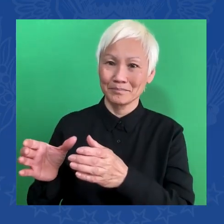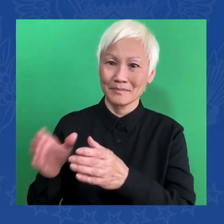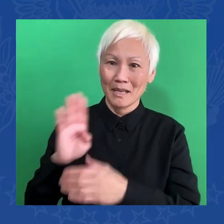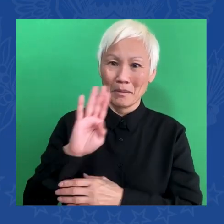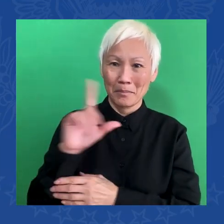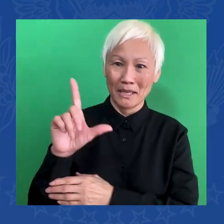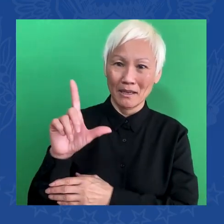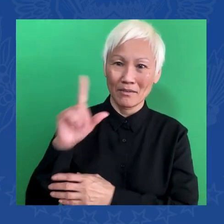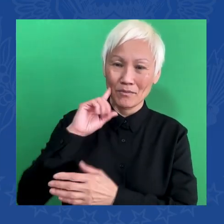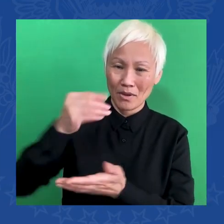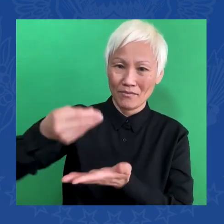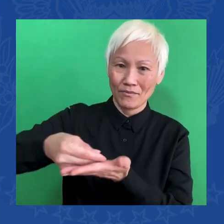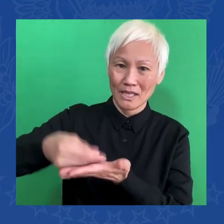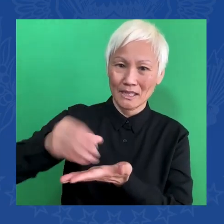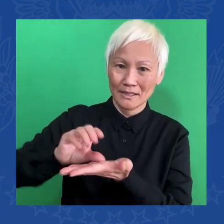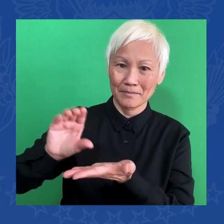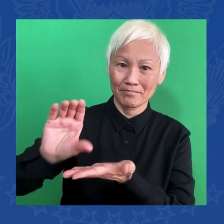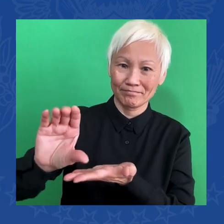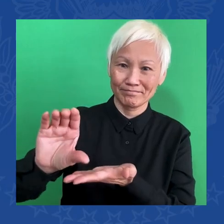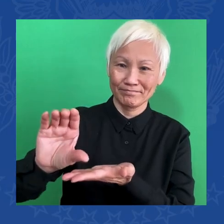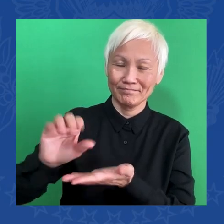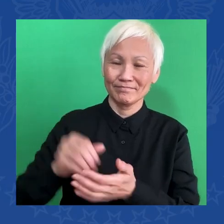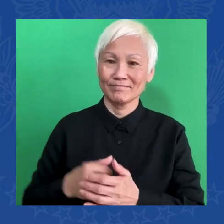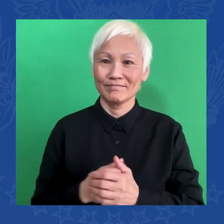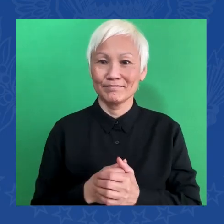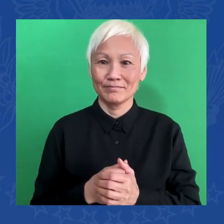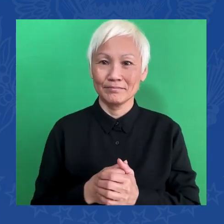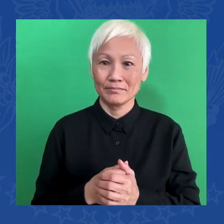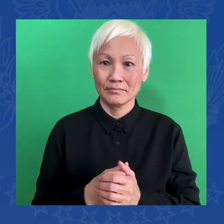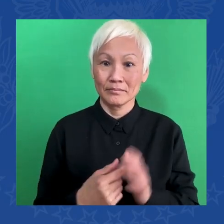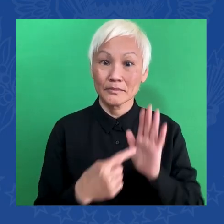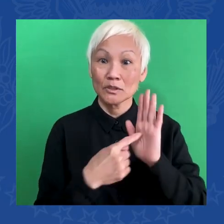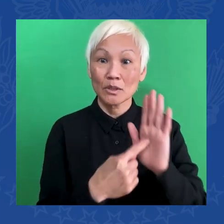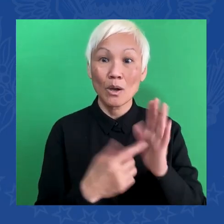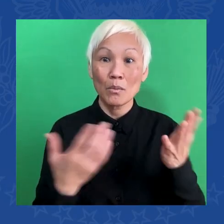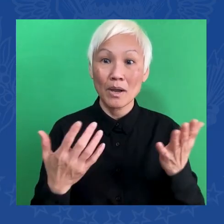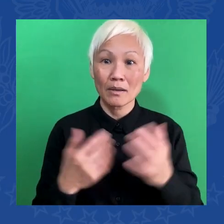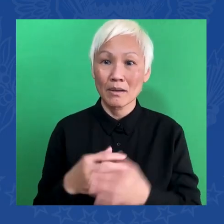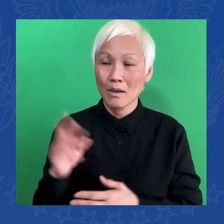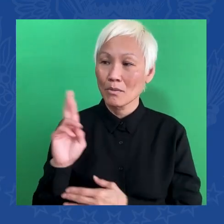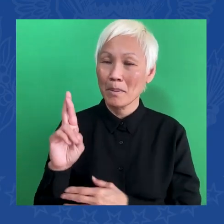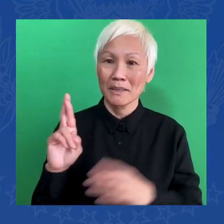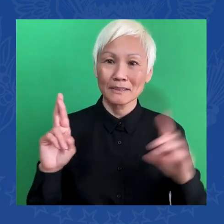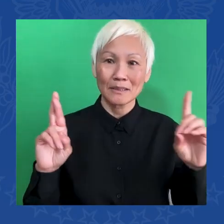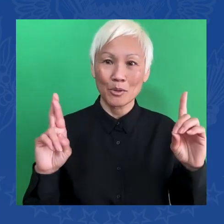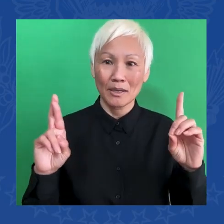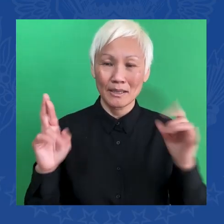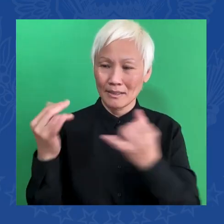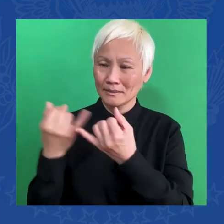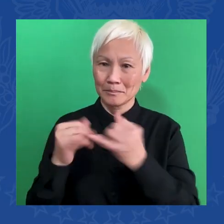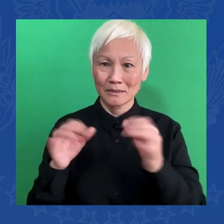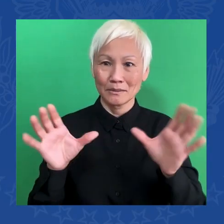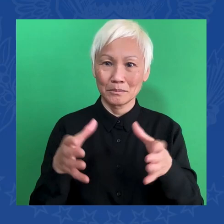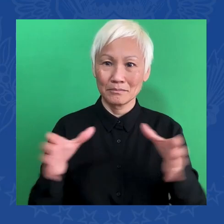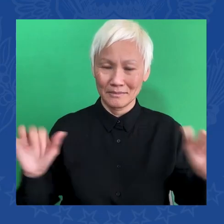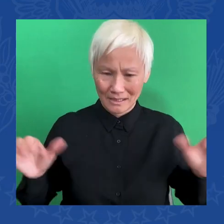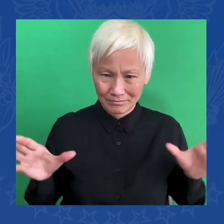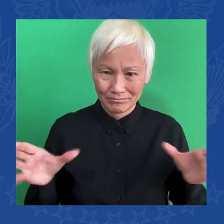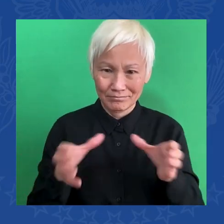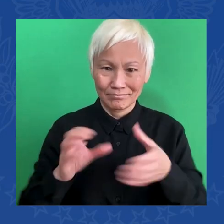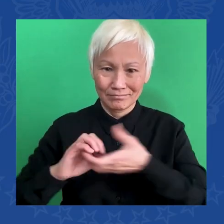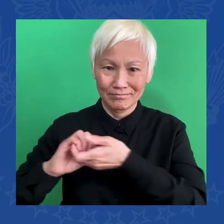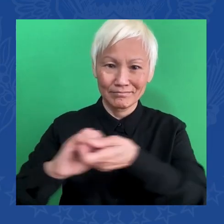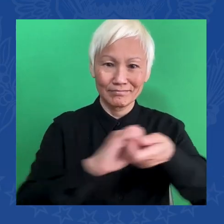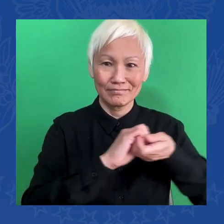that Democrats and Republicans and Independents can come together to do some big things. This bill includes something I've believed in for a